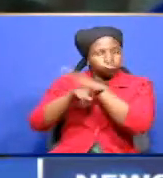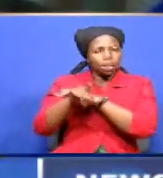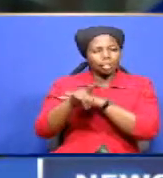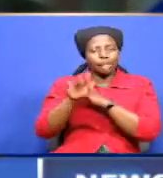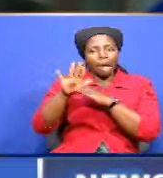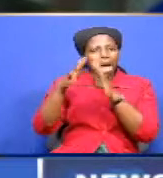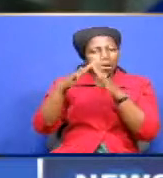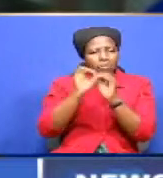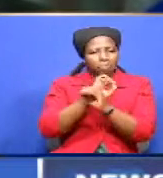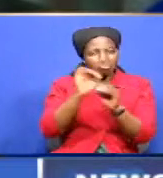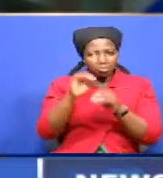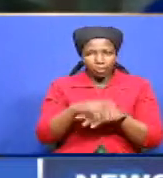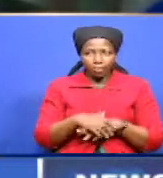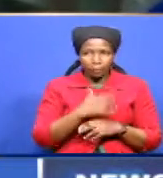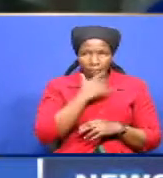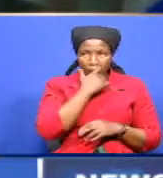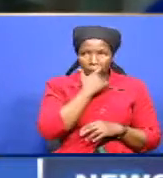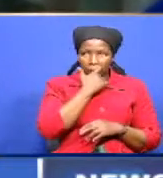and